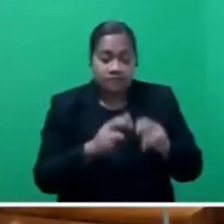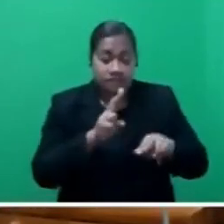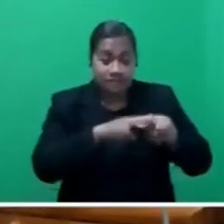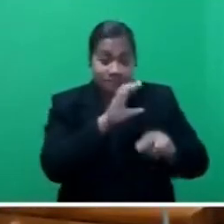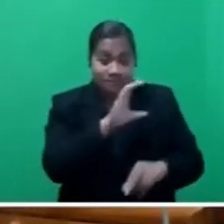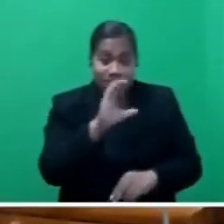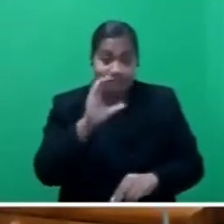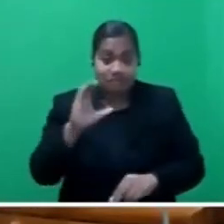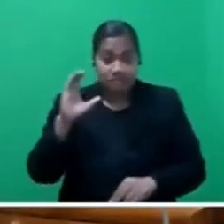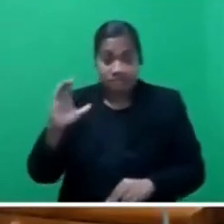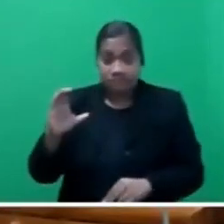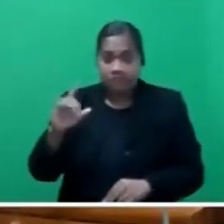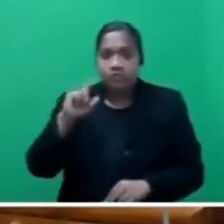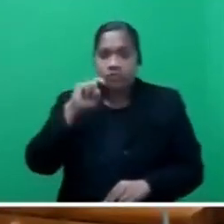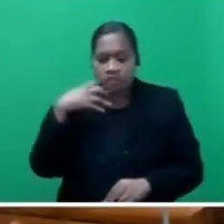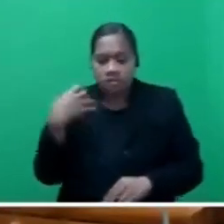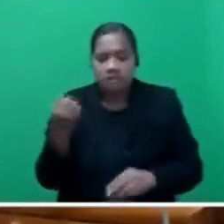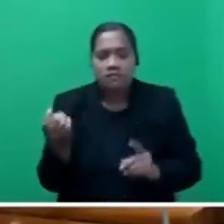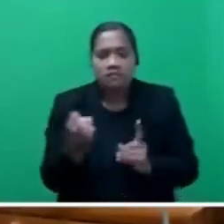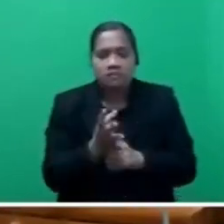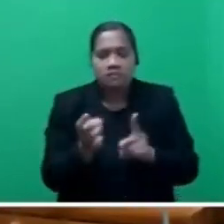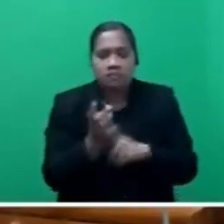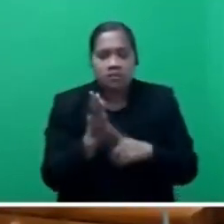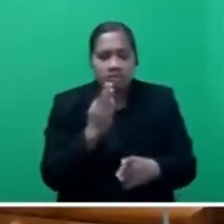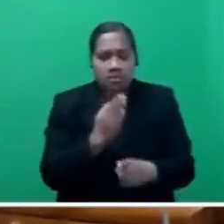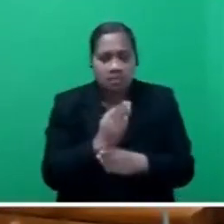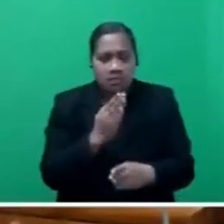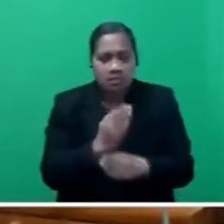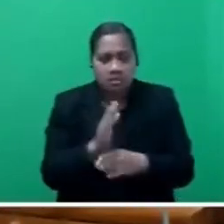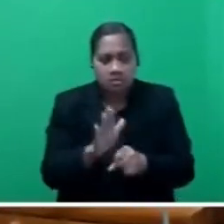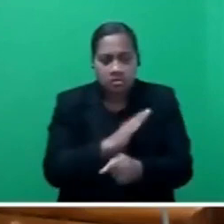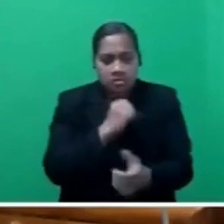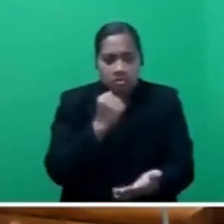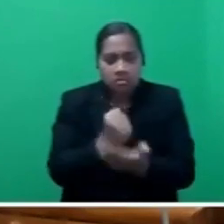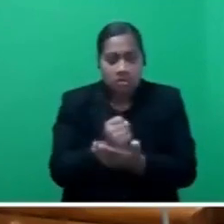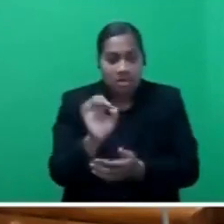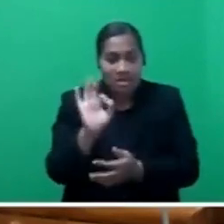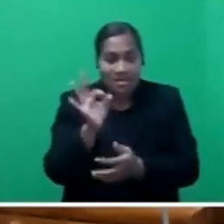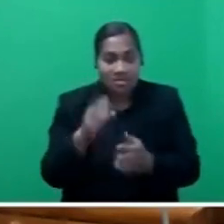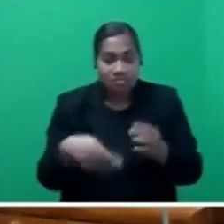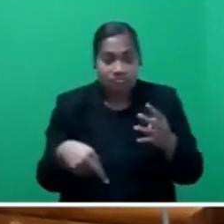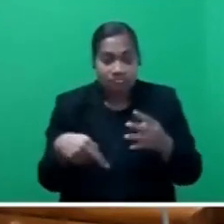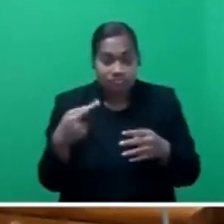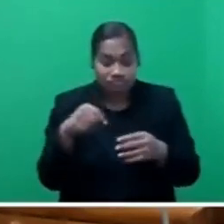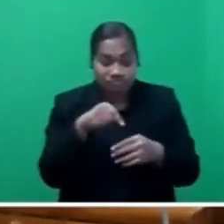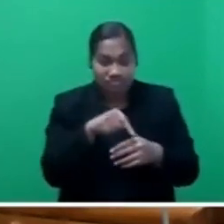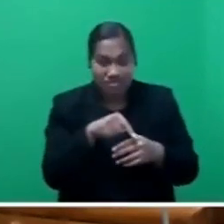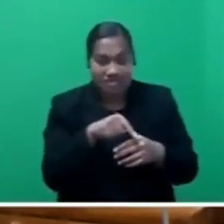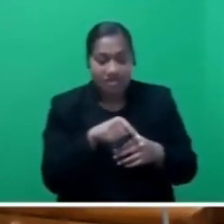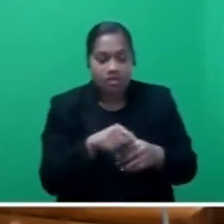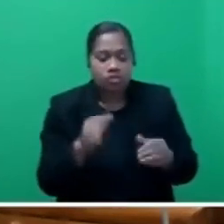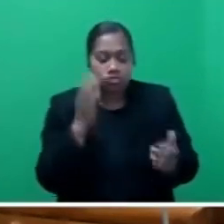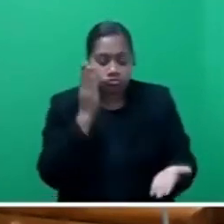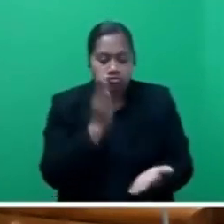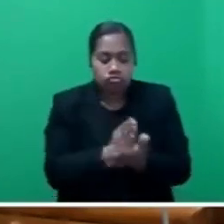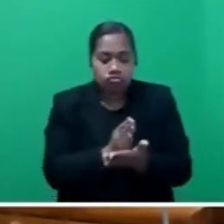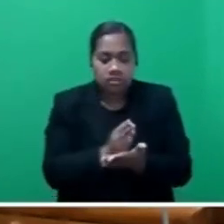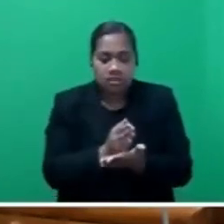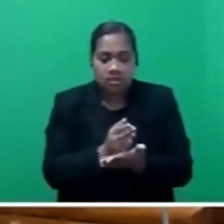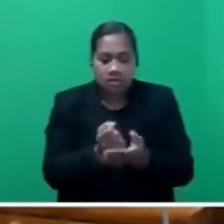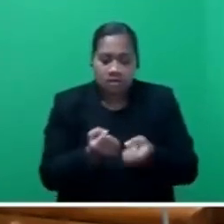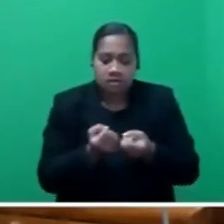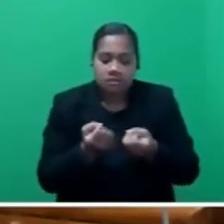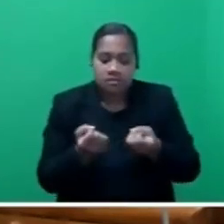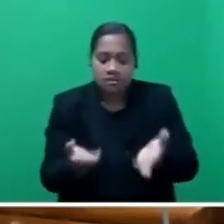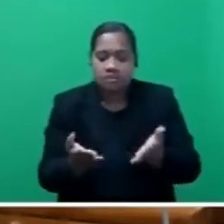is going to have an important task to ensure that the zero-rated initiatives are truly passed on to consumers.